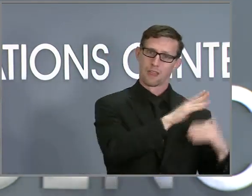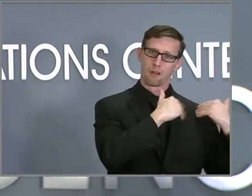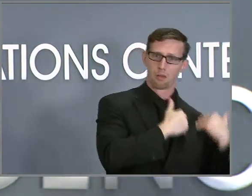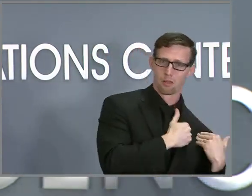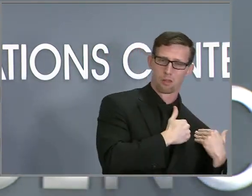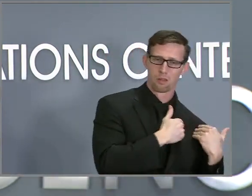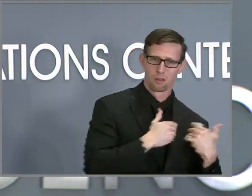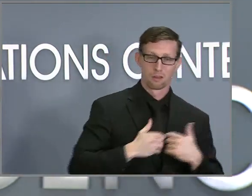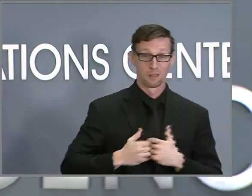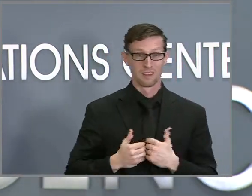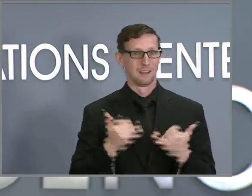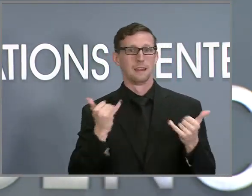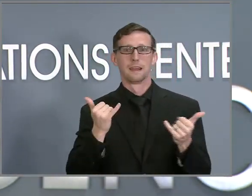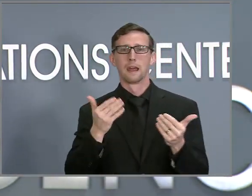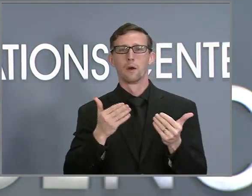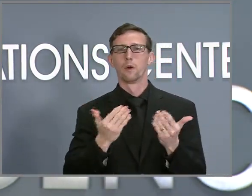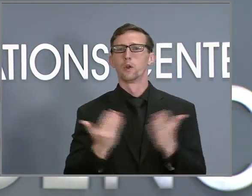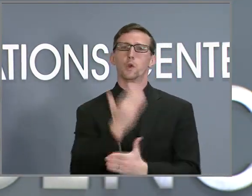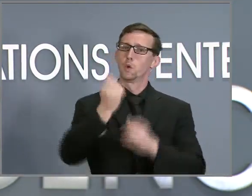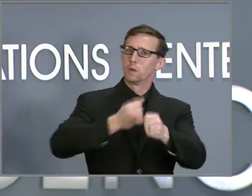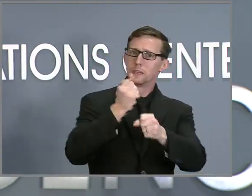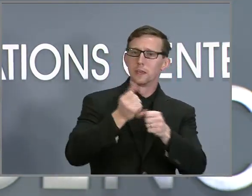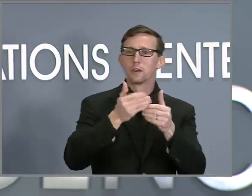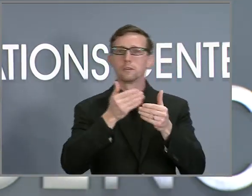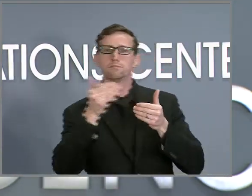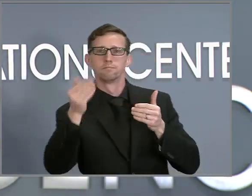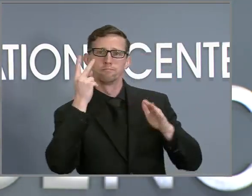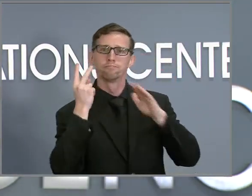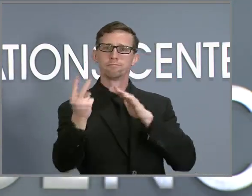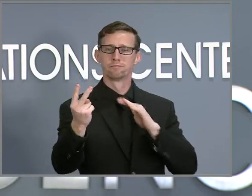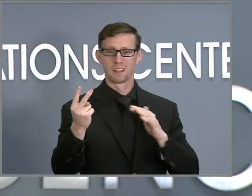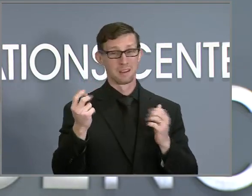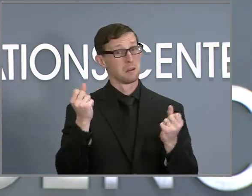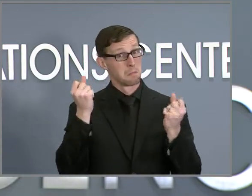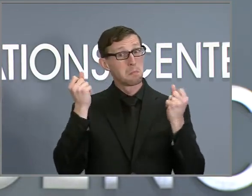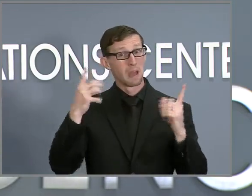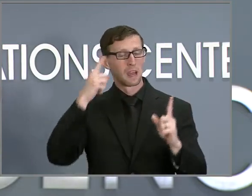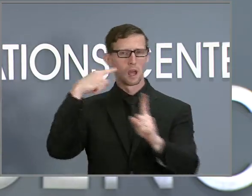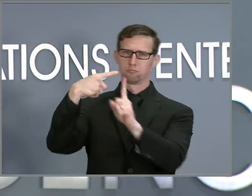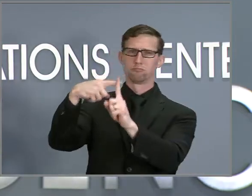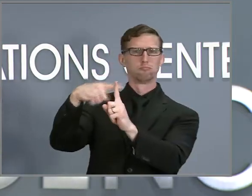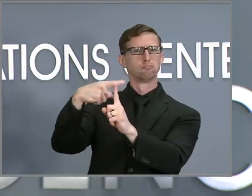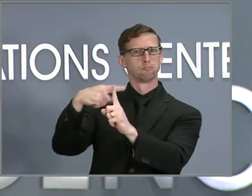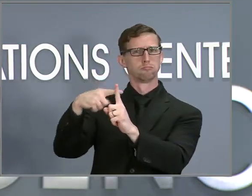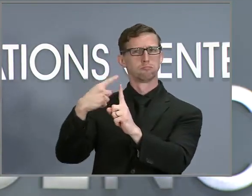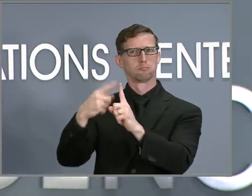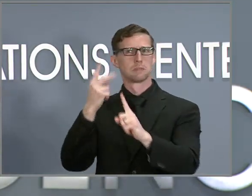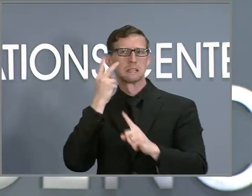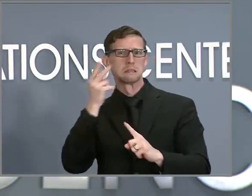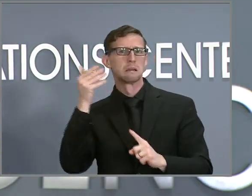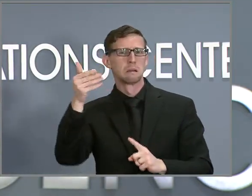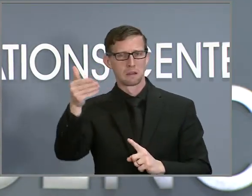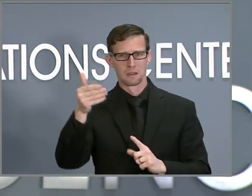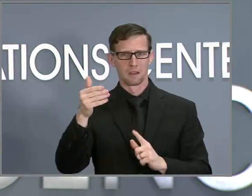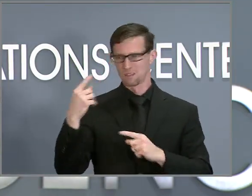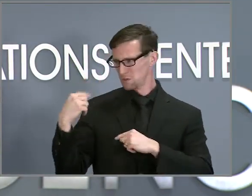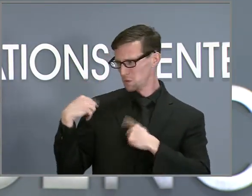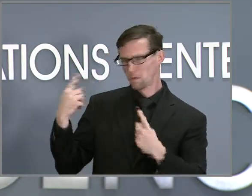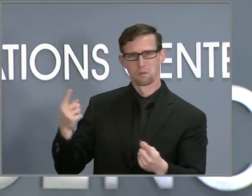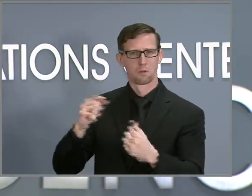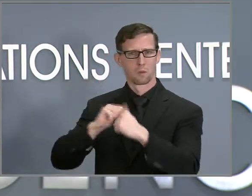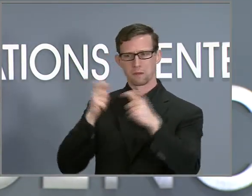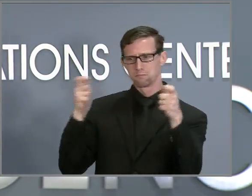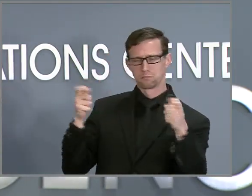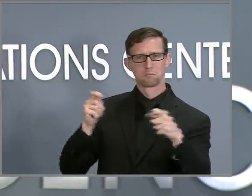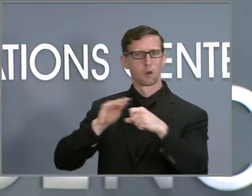new year unfolds before us, I have so many reasons to be hopeful about our state's progress in dealing with this pandemic,